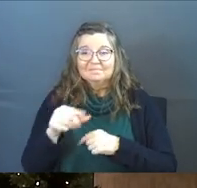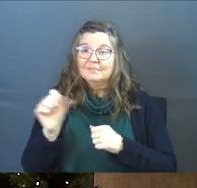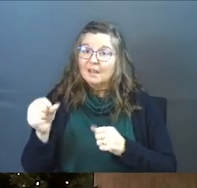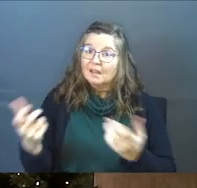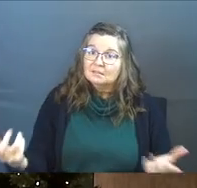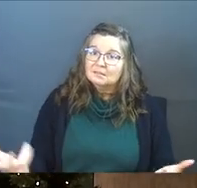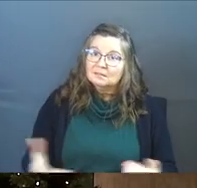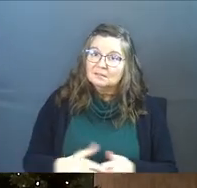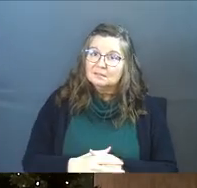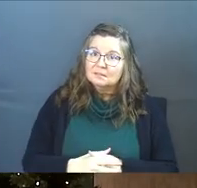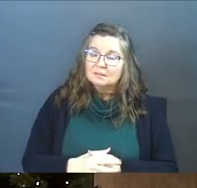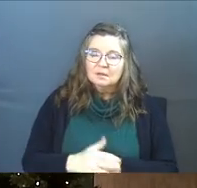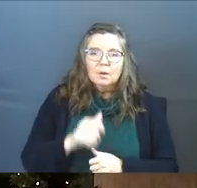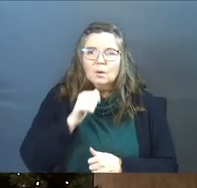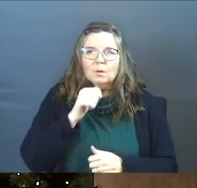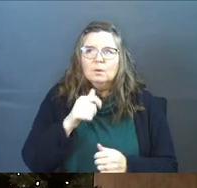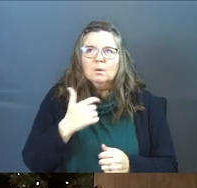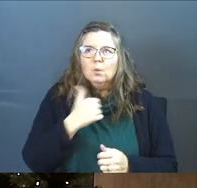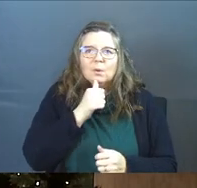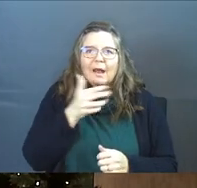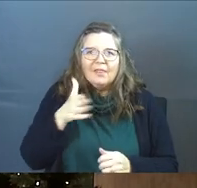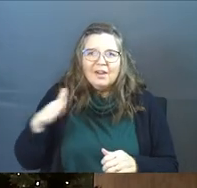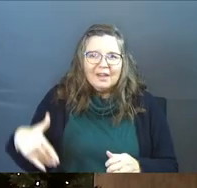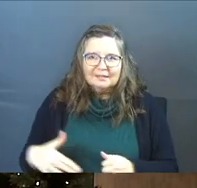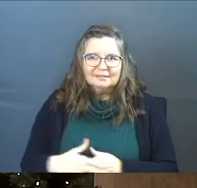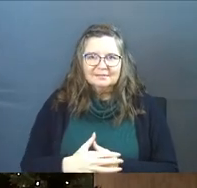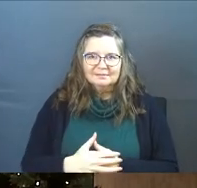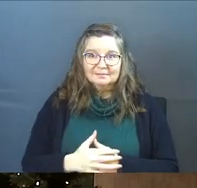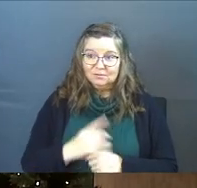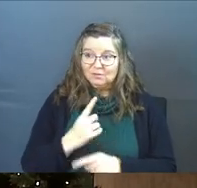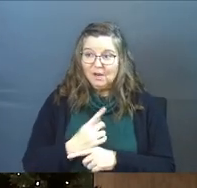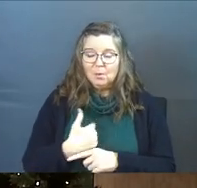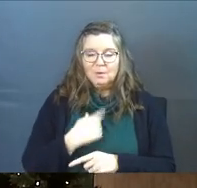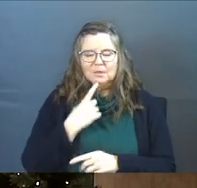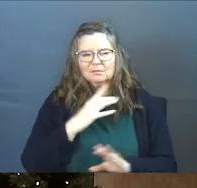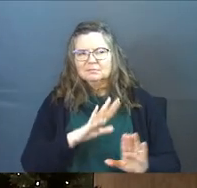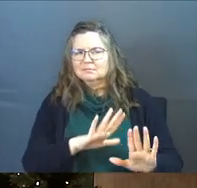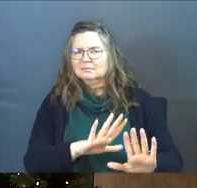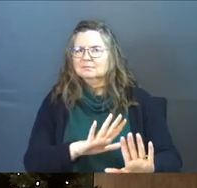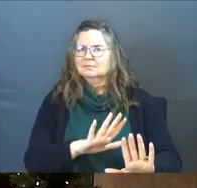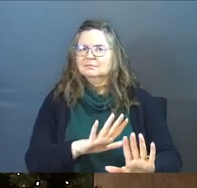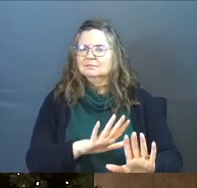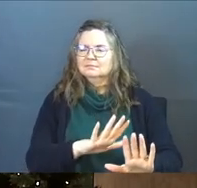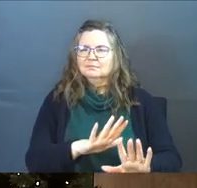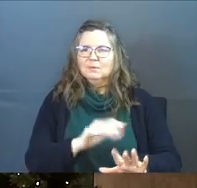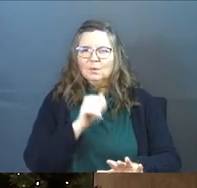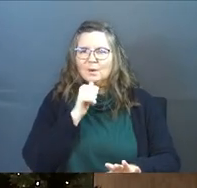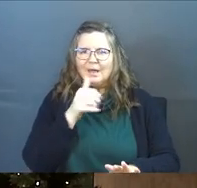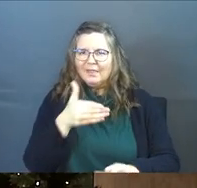Yeah. We don't, we don't, we're not there yet. Right? We would say we're not there yet.